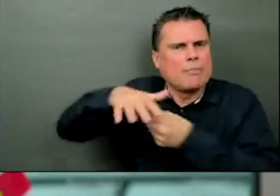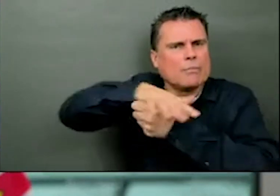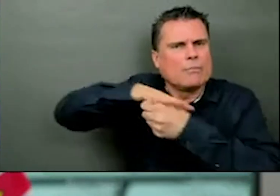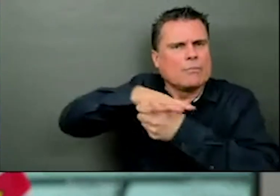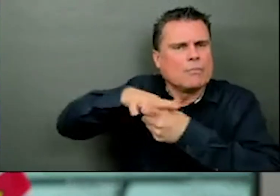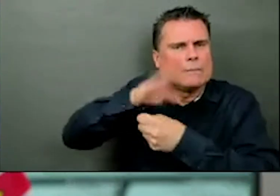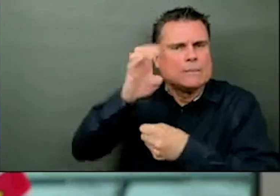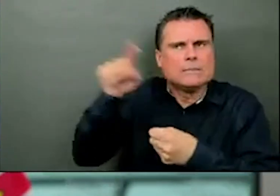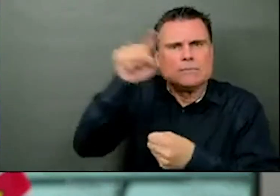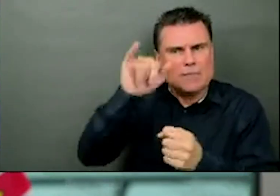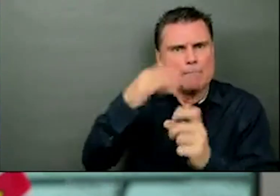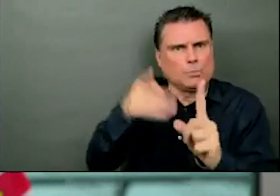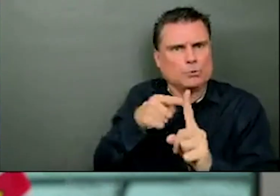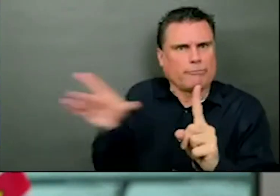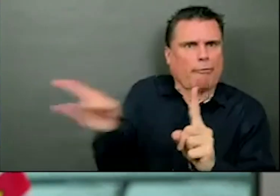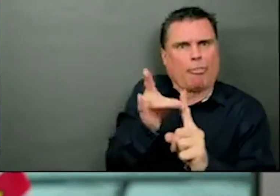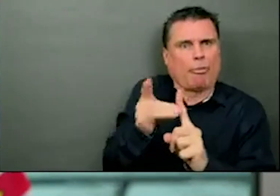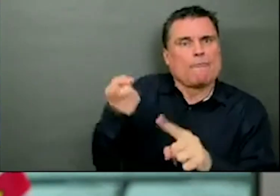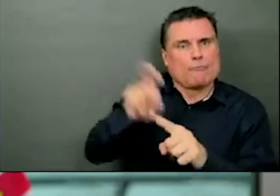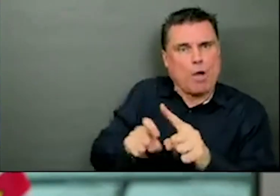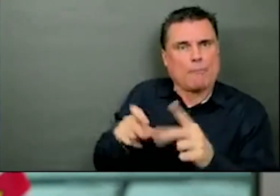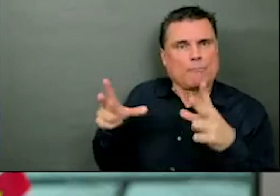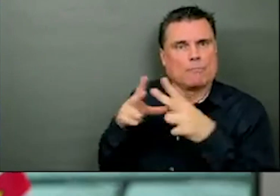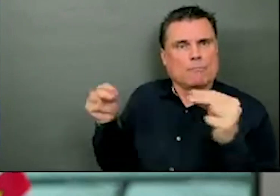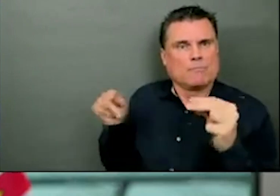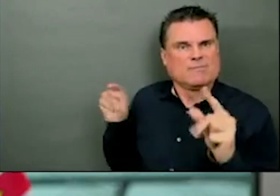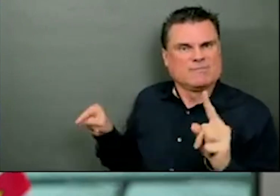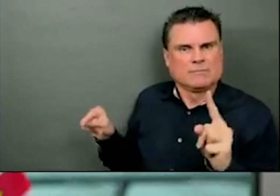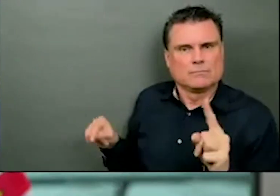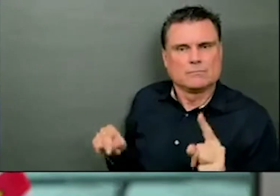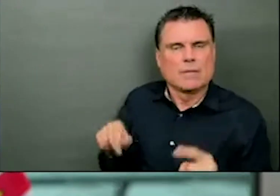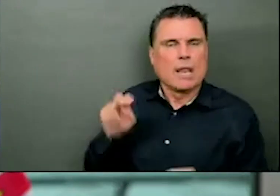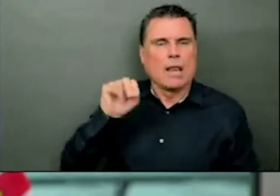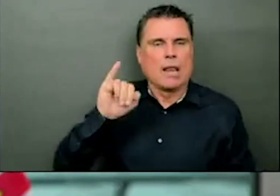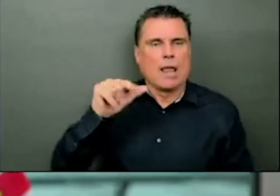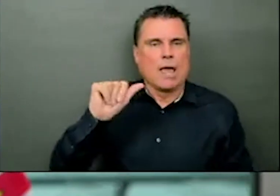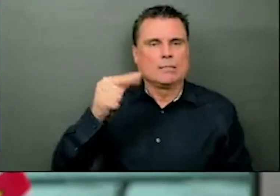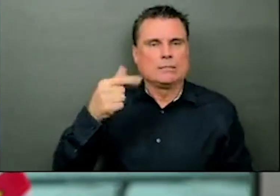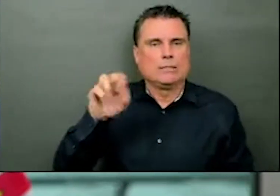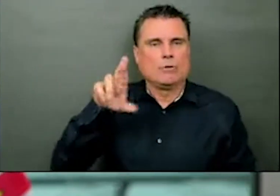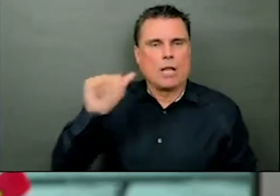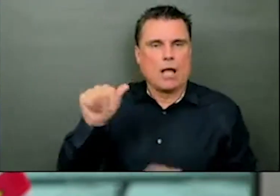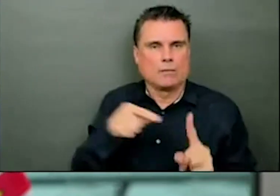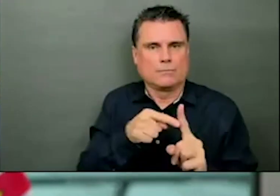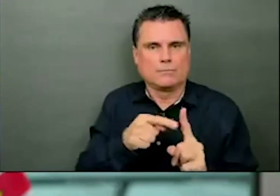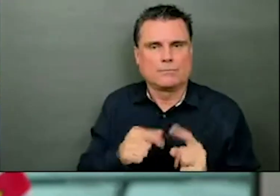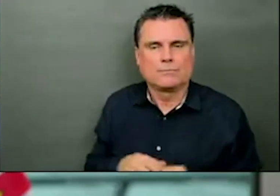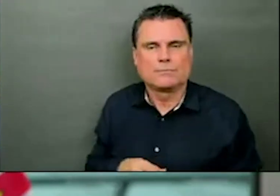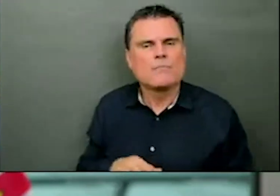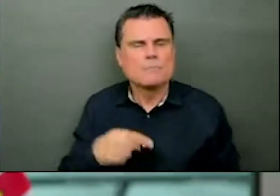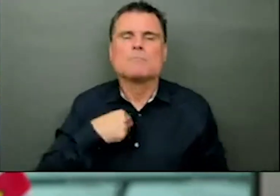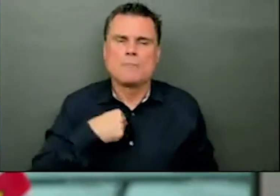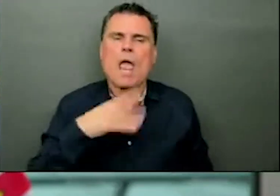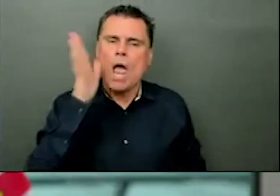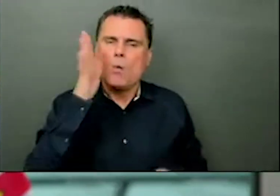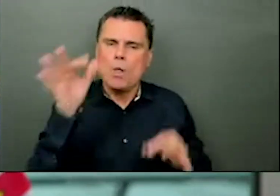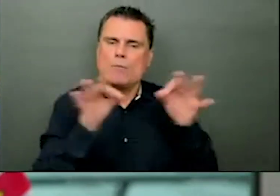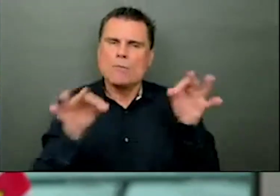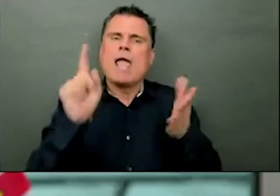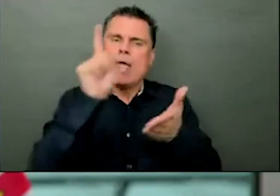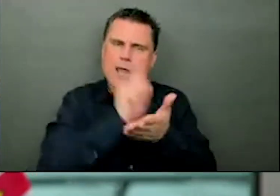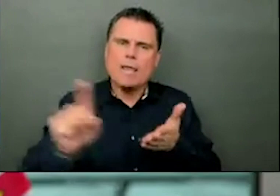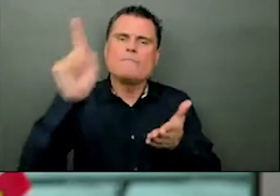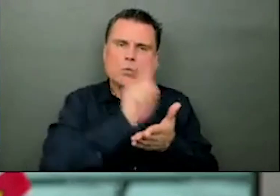of concern? Yes, so I've been releasing them weekly, actually twice this week, but we will be updating those on a weekly basis